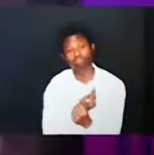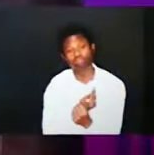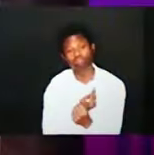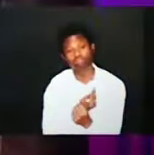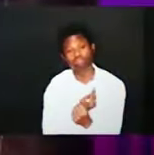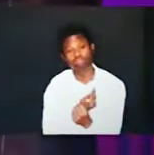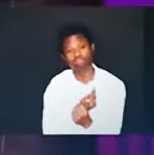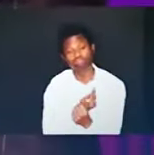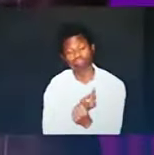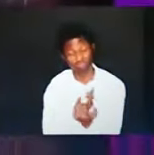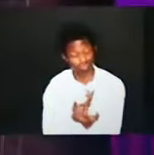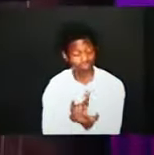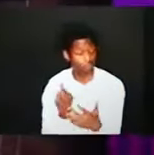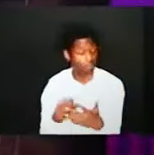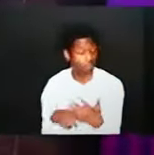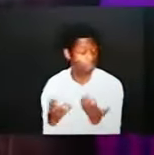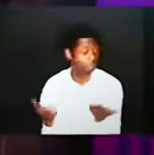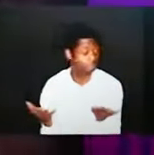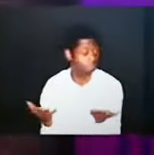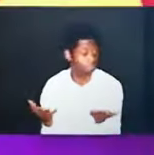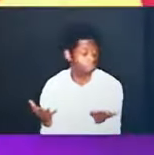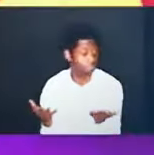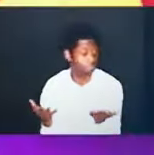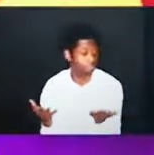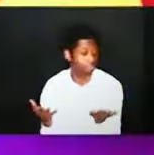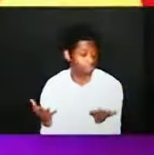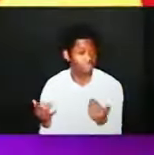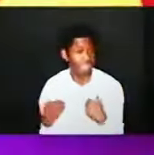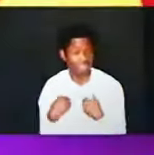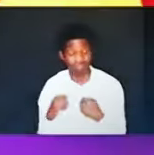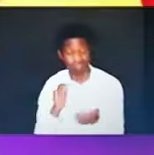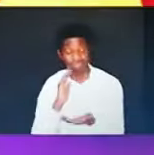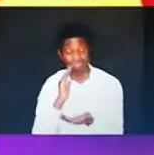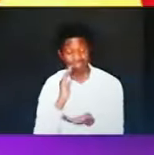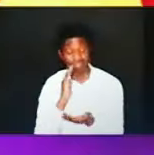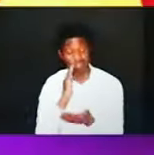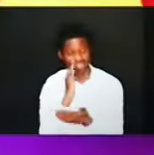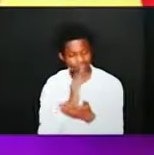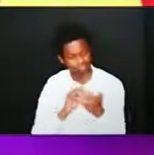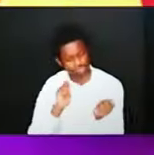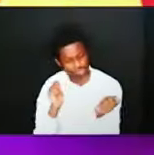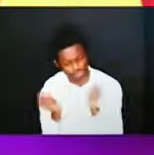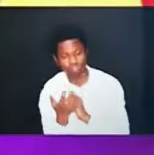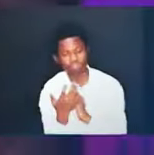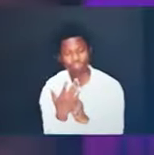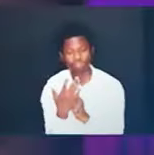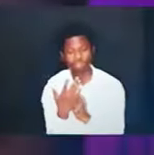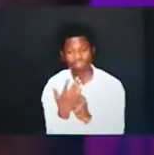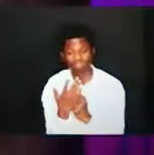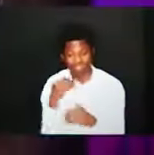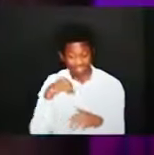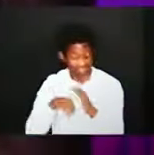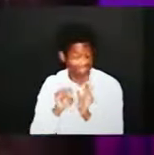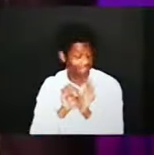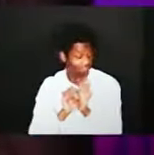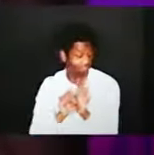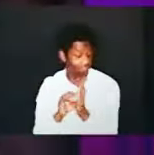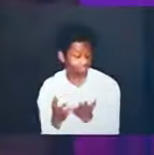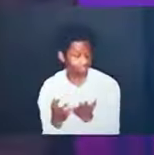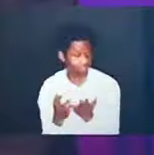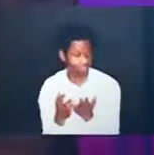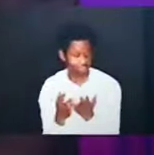what is going to happen there is going to be a change in this instance it